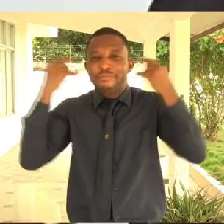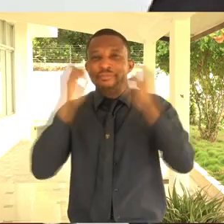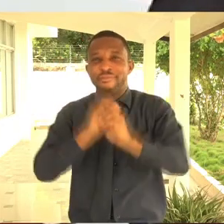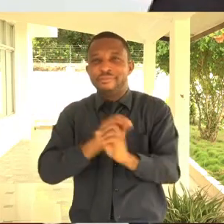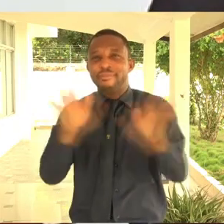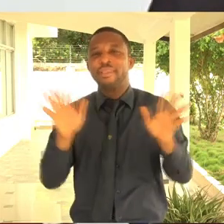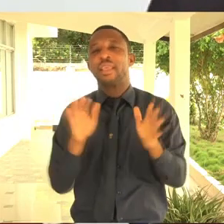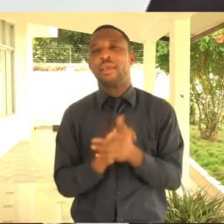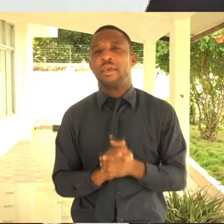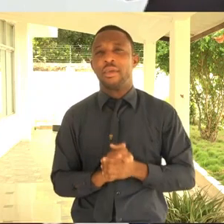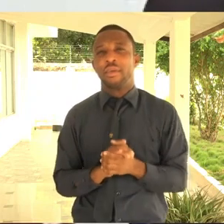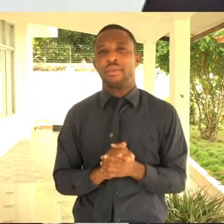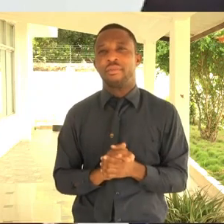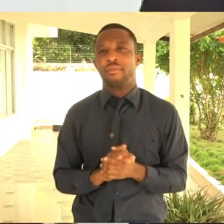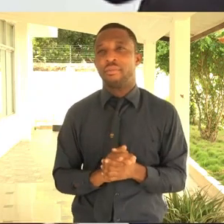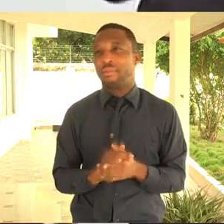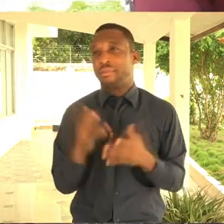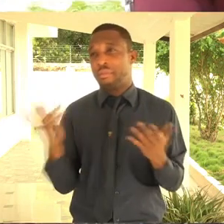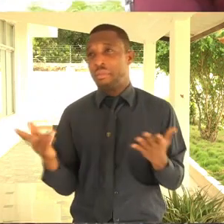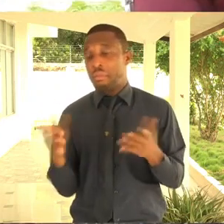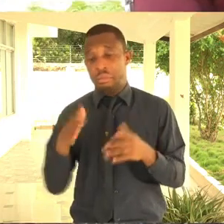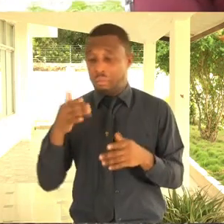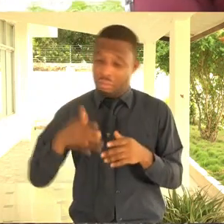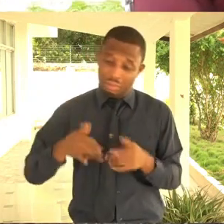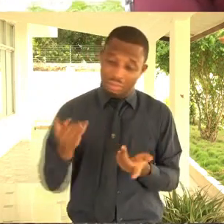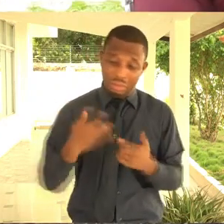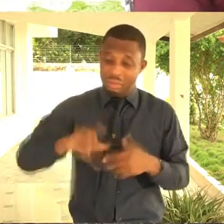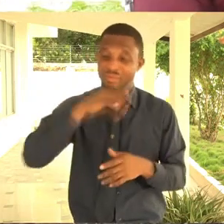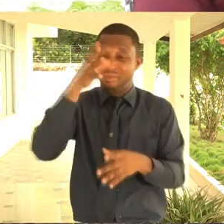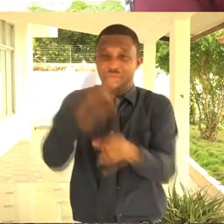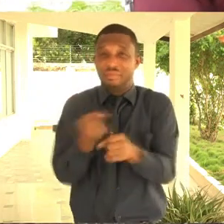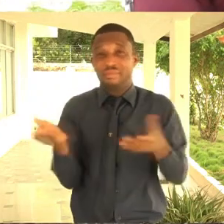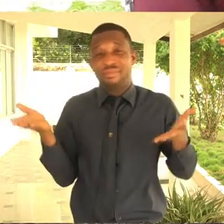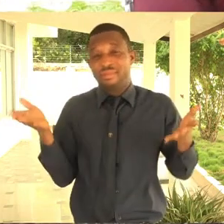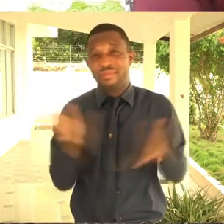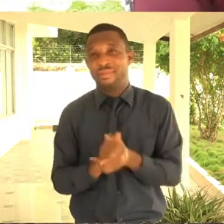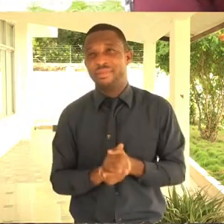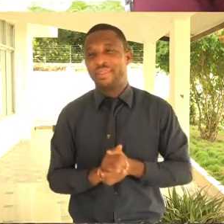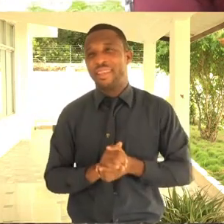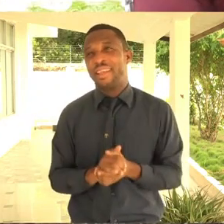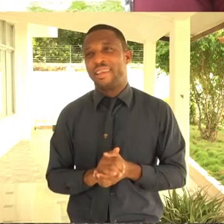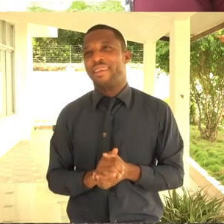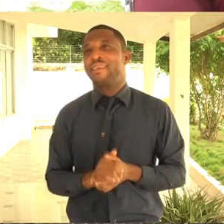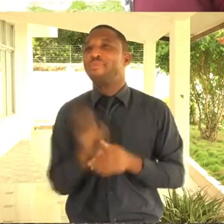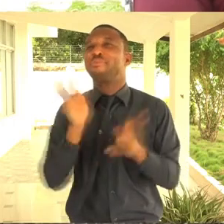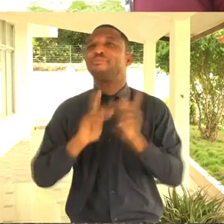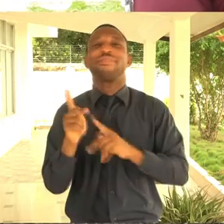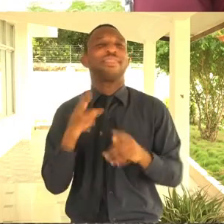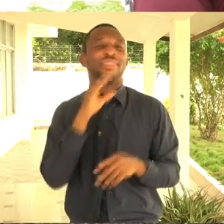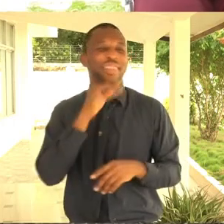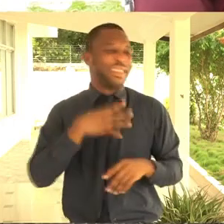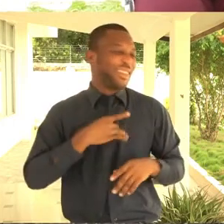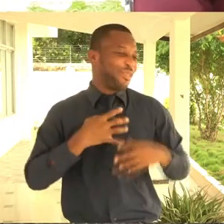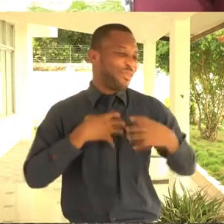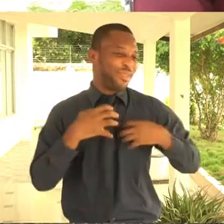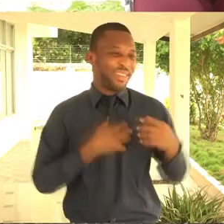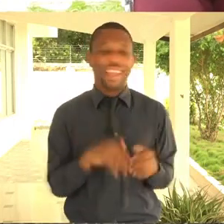us in something quite strange. You know, and we know that we also solicited some comments from you people there,